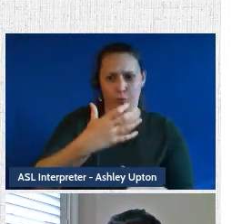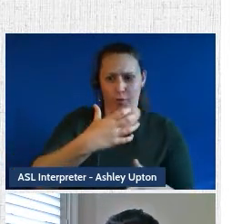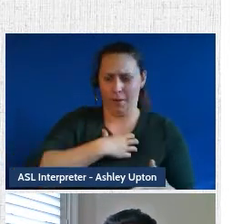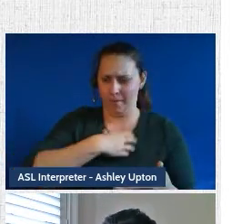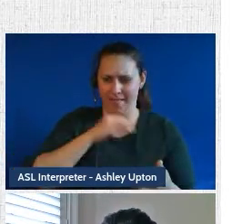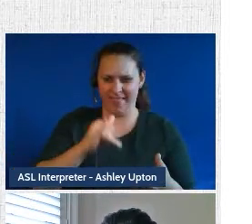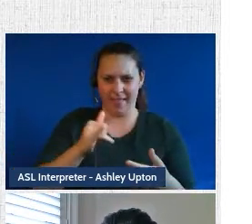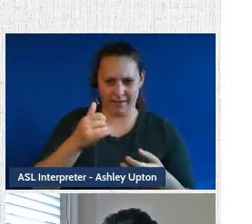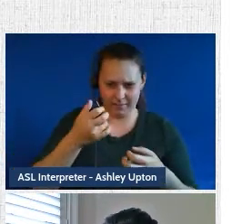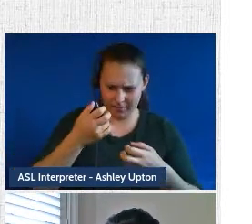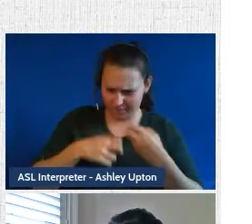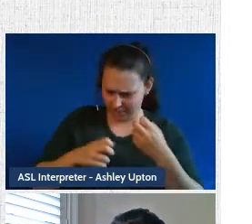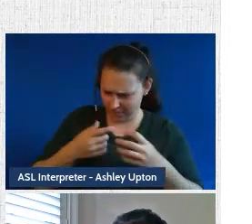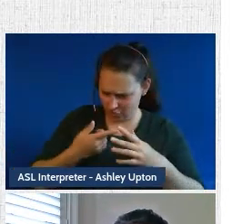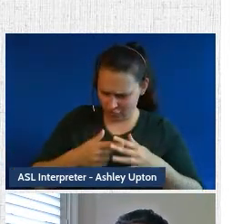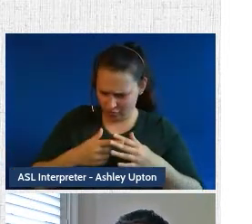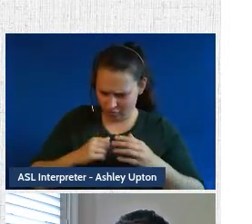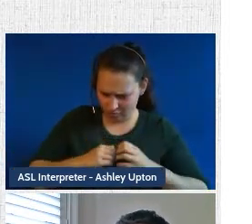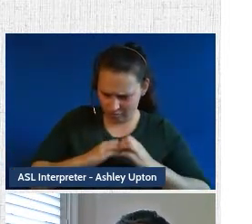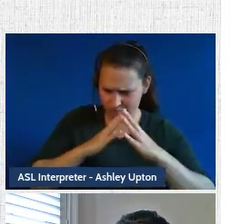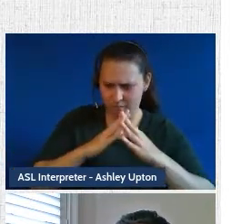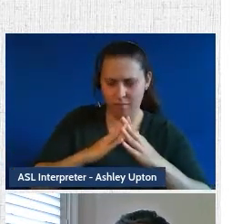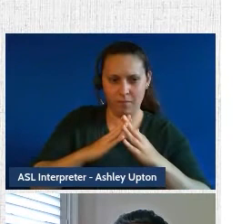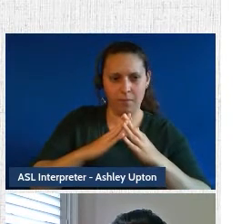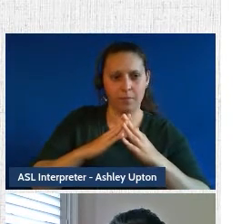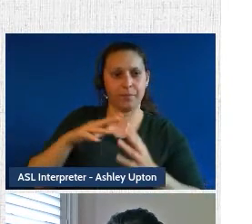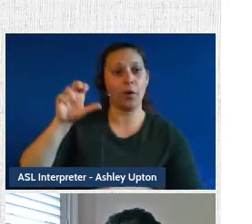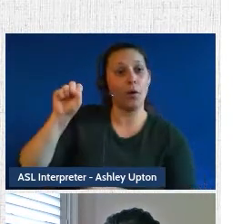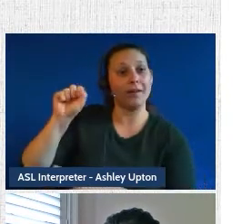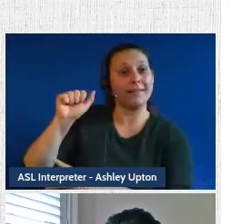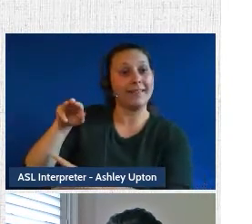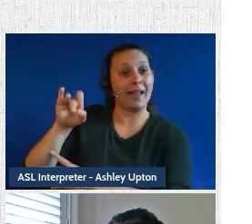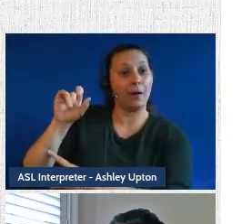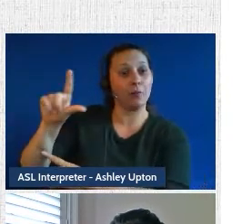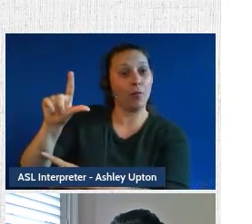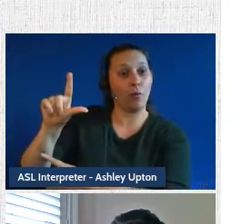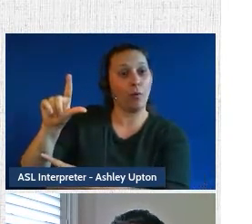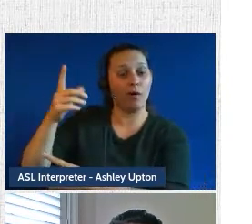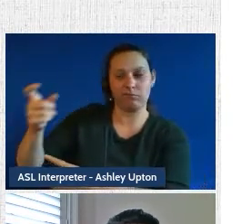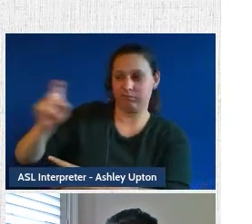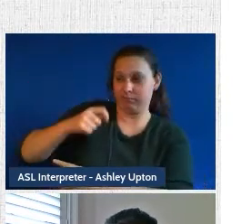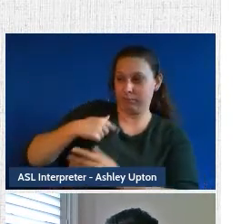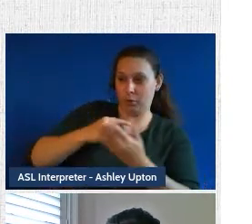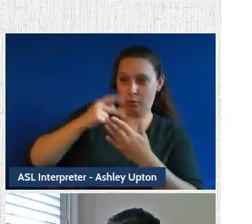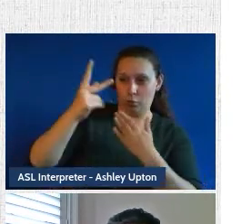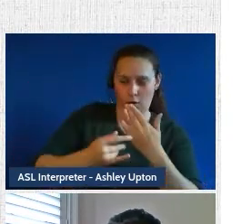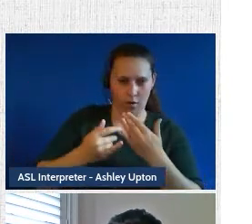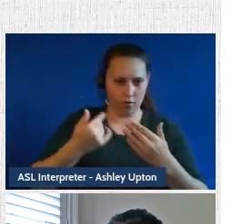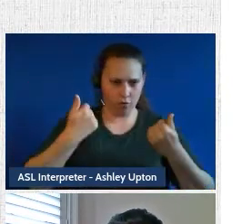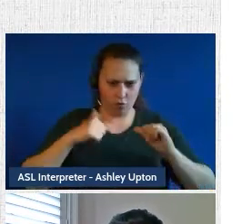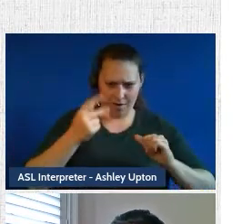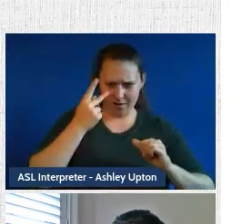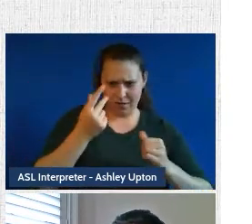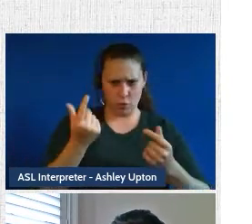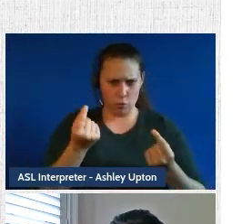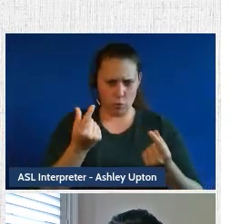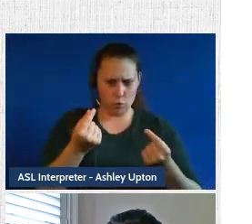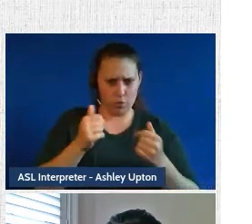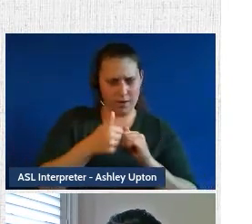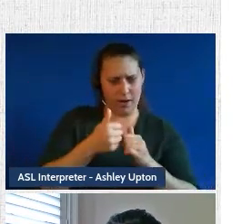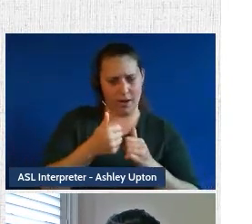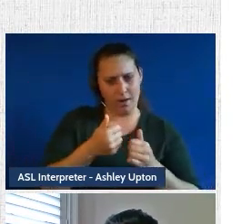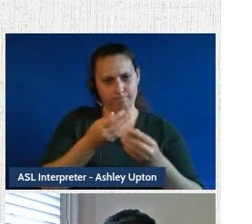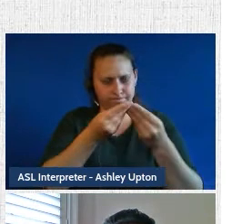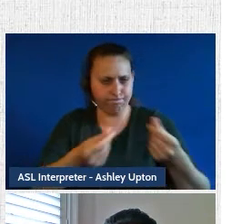point, I would say. You know, the project was given to me by Samuel DeHaan with kind of an air of, you know, try it out and see what we can do. And that really is the